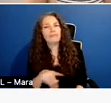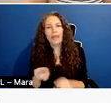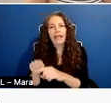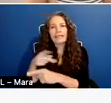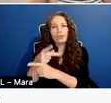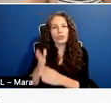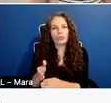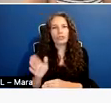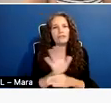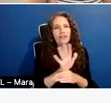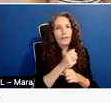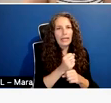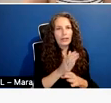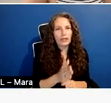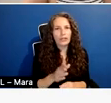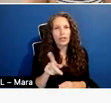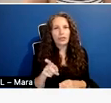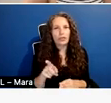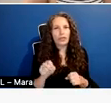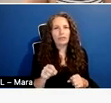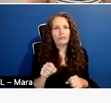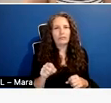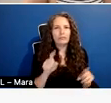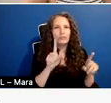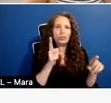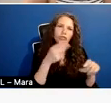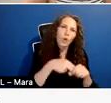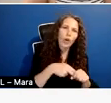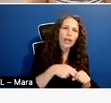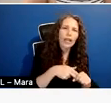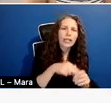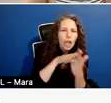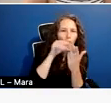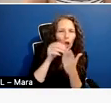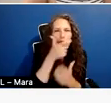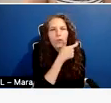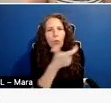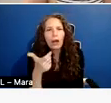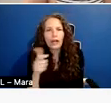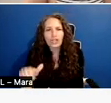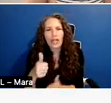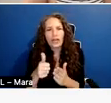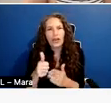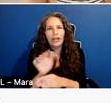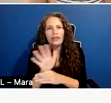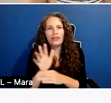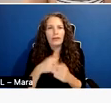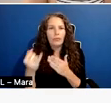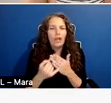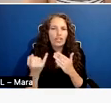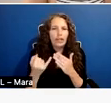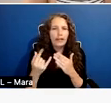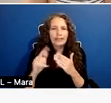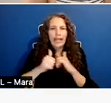projects are being received by all of the funders and commissioners sitting at the table. It looks a little bit different now. They